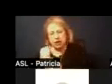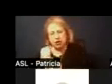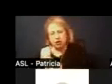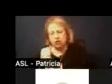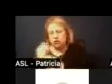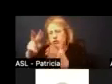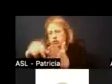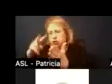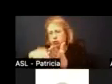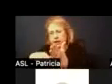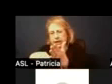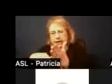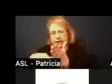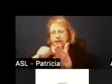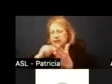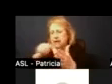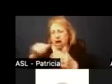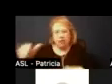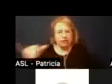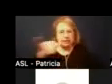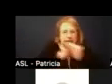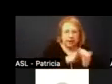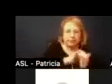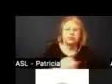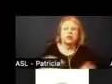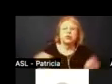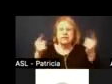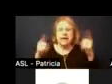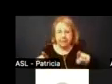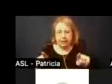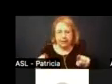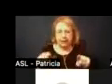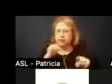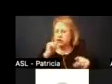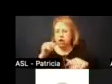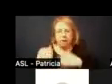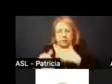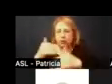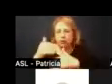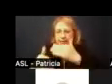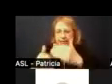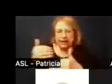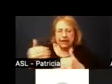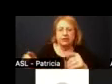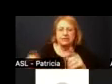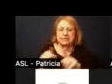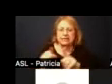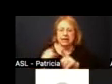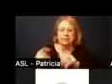they're they're not reading at the same level well what's happening is they're not progressing at the same rate that we would hope